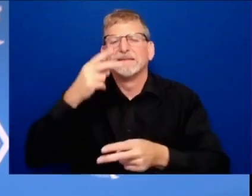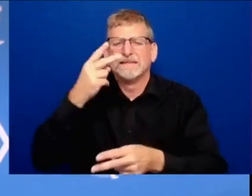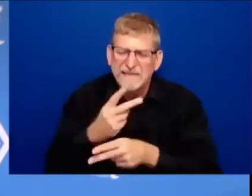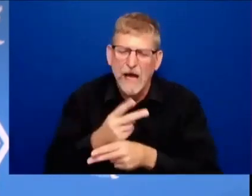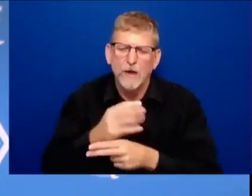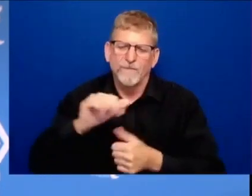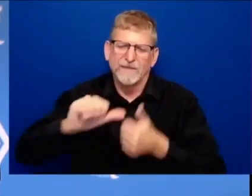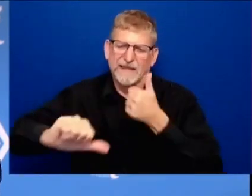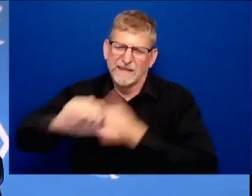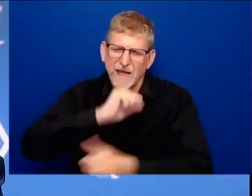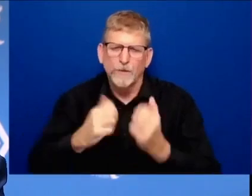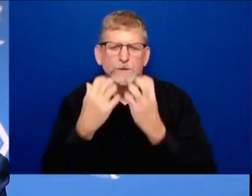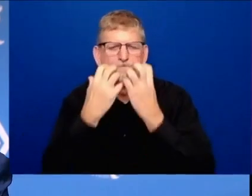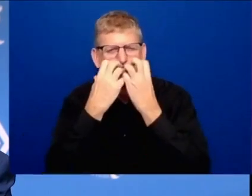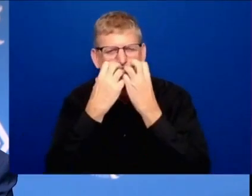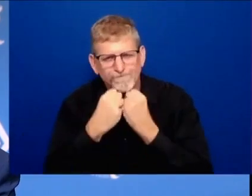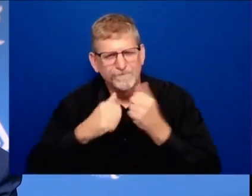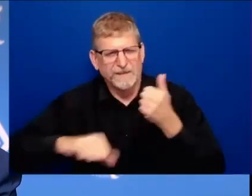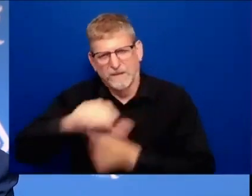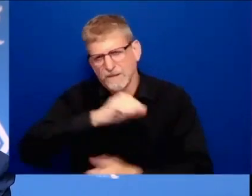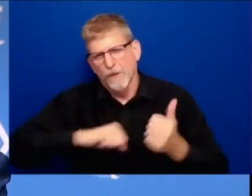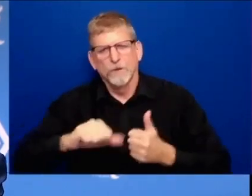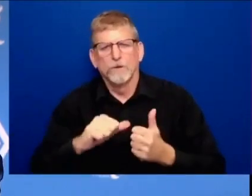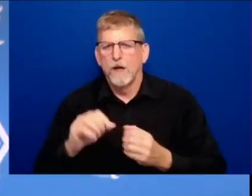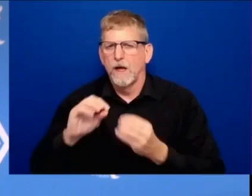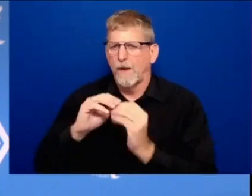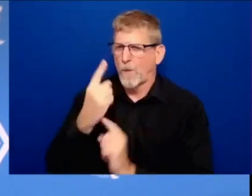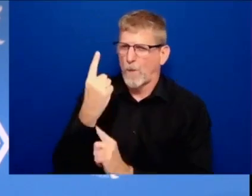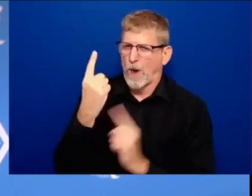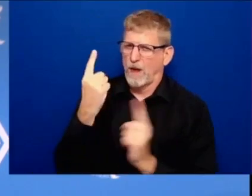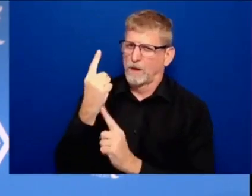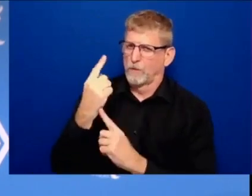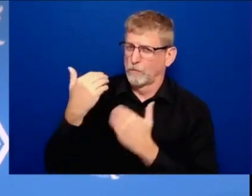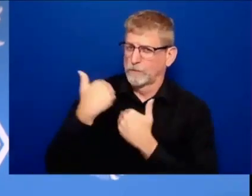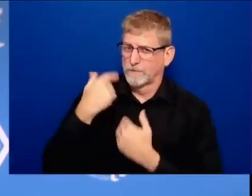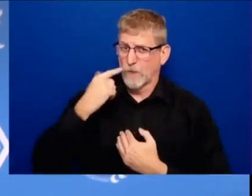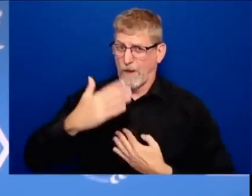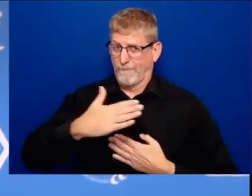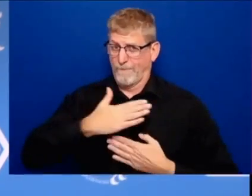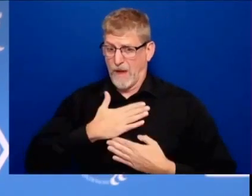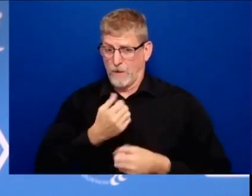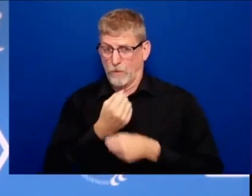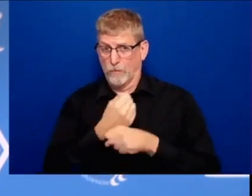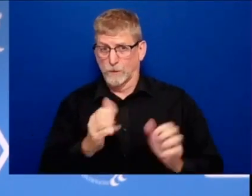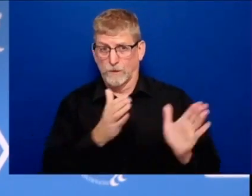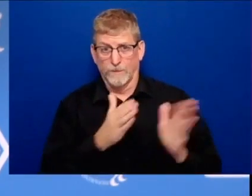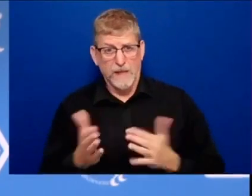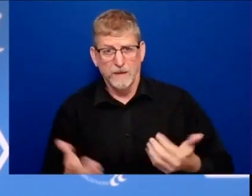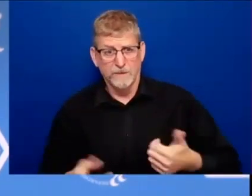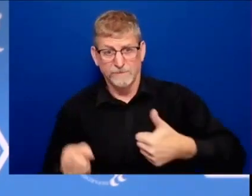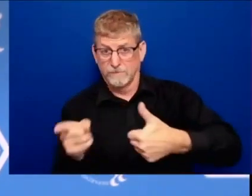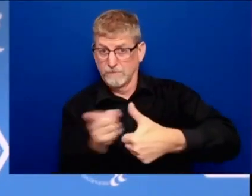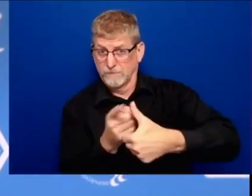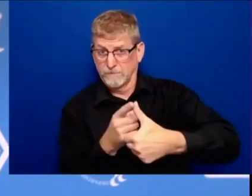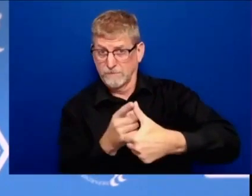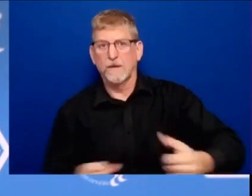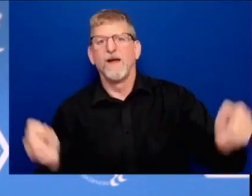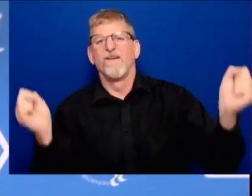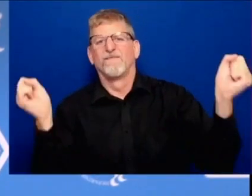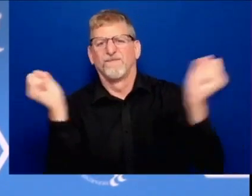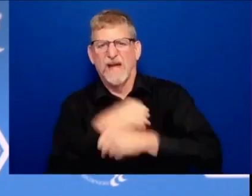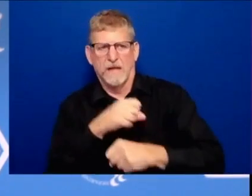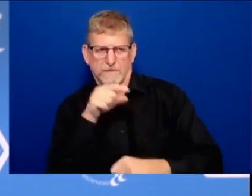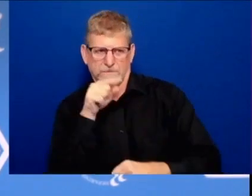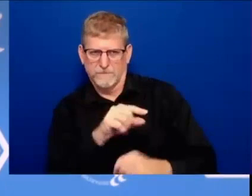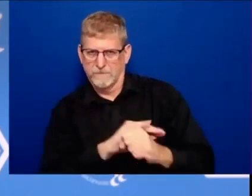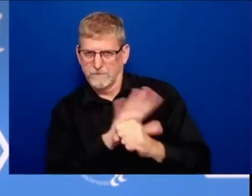job number one of the american rescue plan is fighting the pandemic it puts 160 billion dollars into our national covet